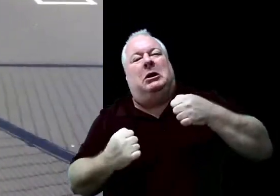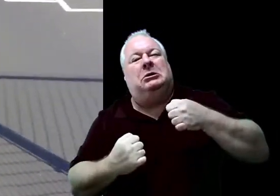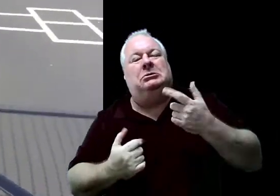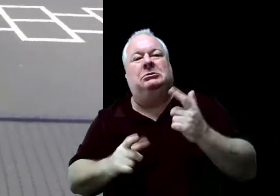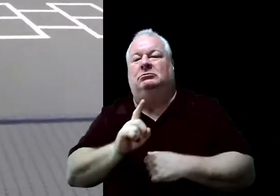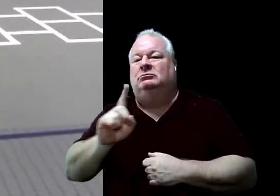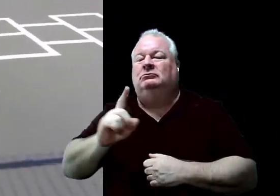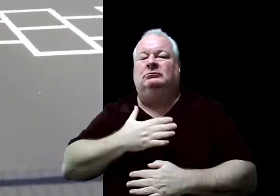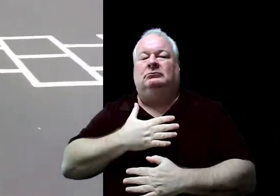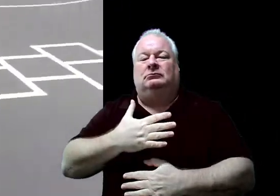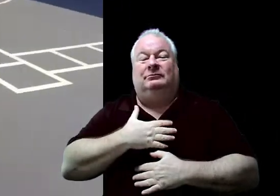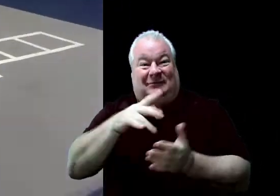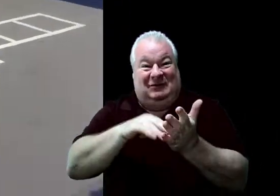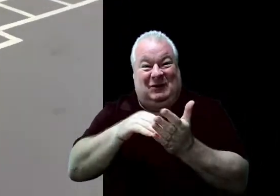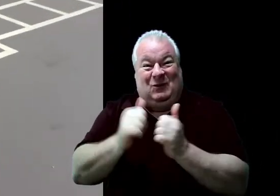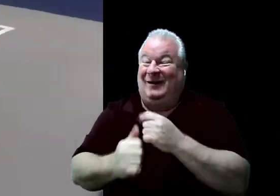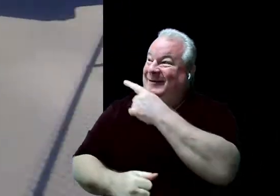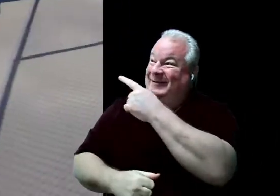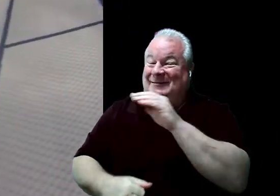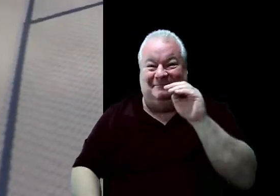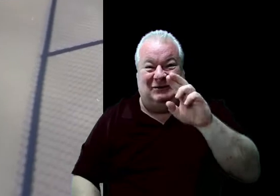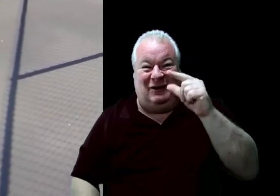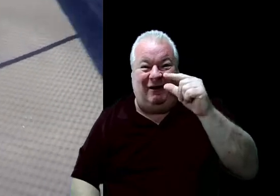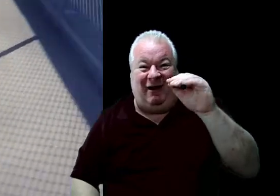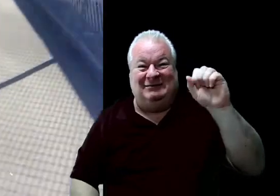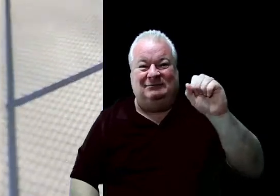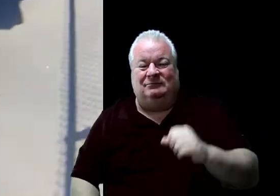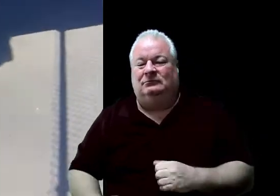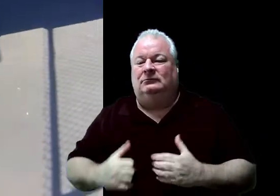breathing that we've been learning with Mr. Goss.